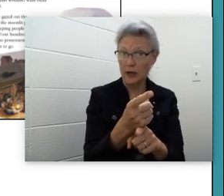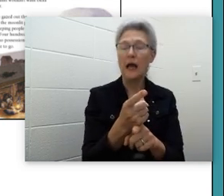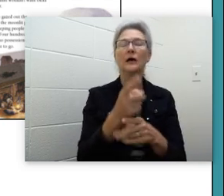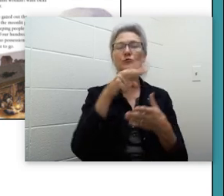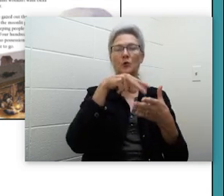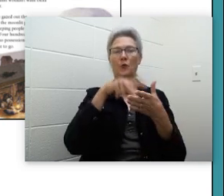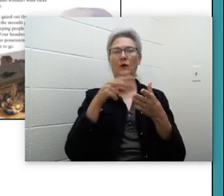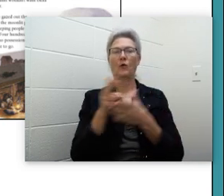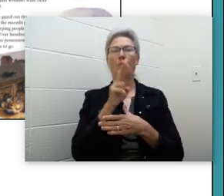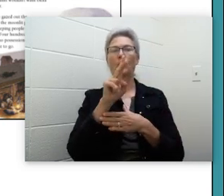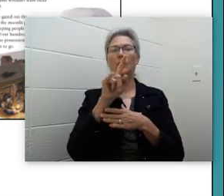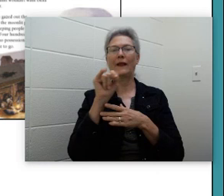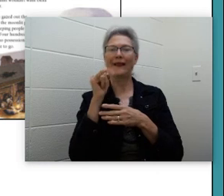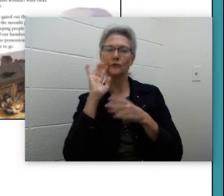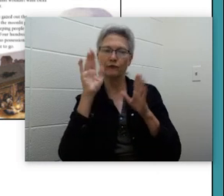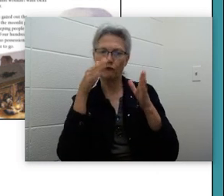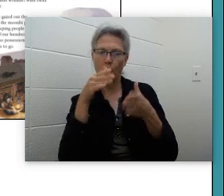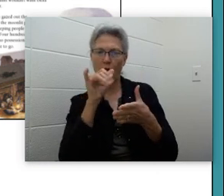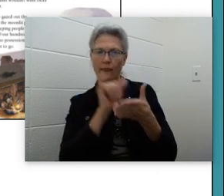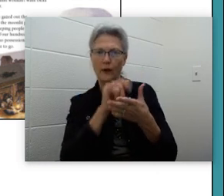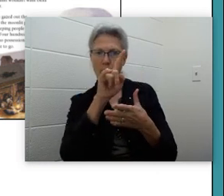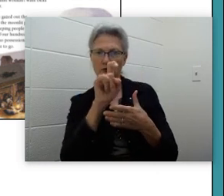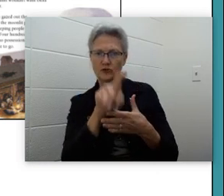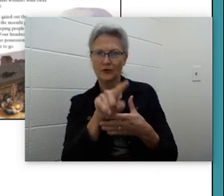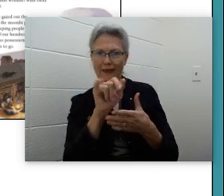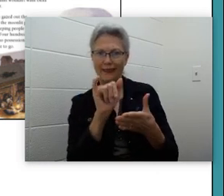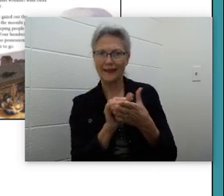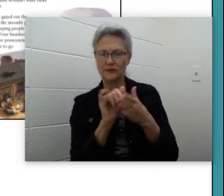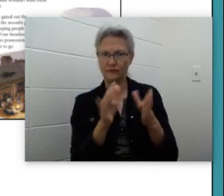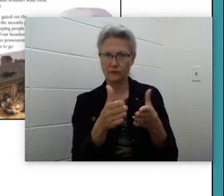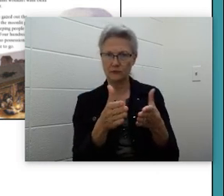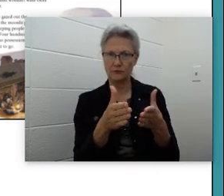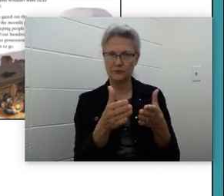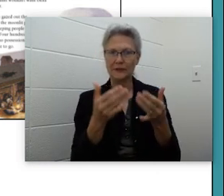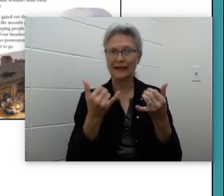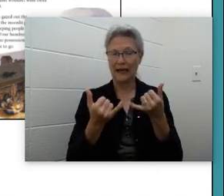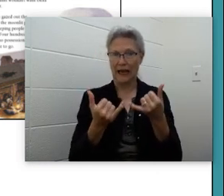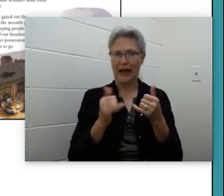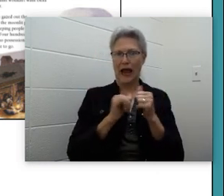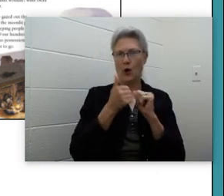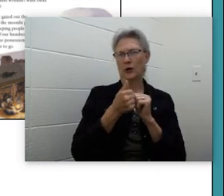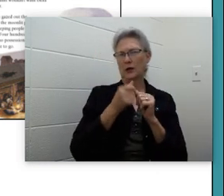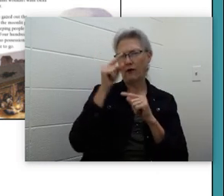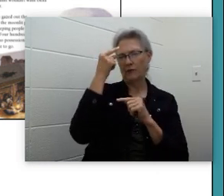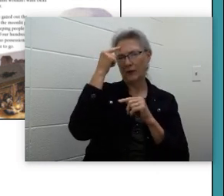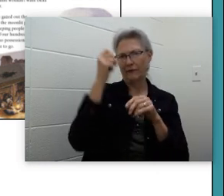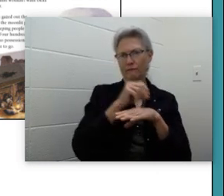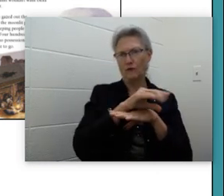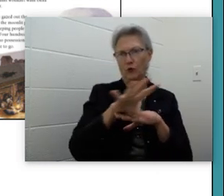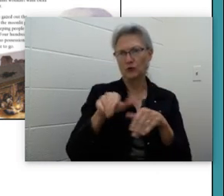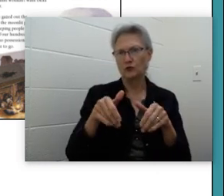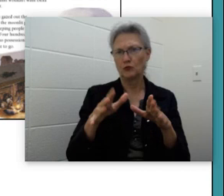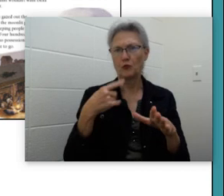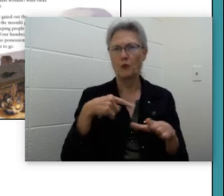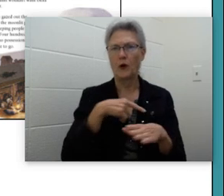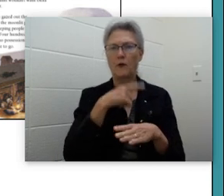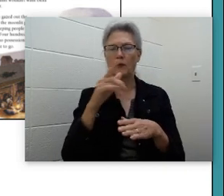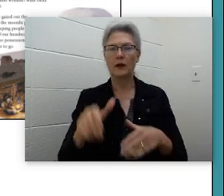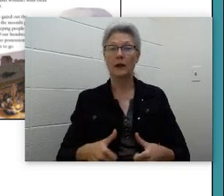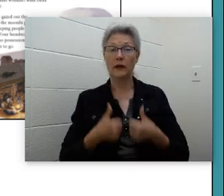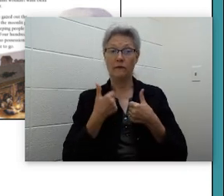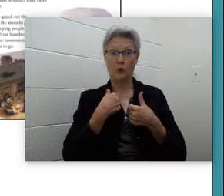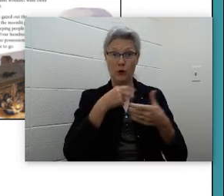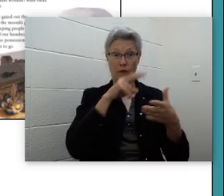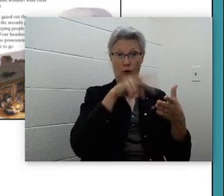unit, that's what we wanted to focus on. So today that's our focus. How can government influence the way we live? We've read